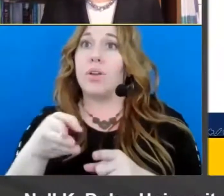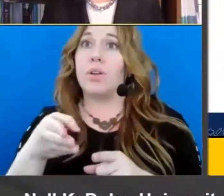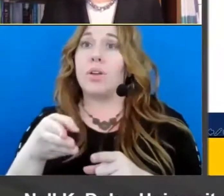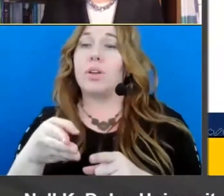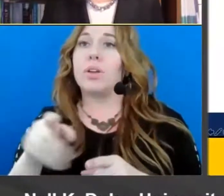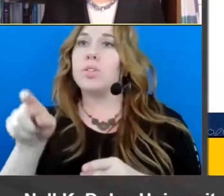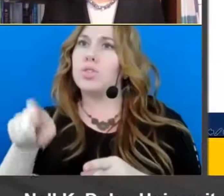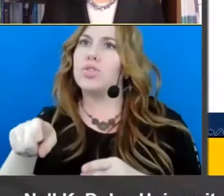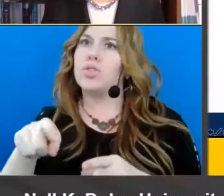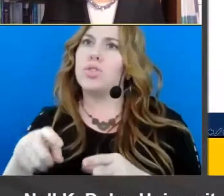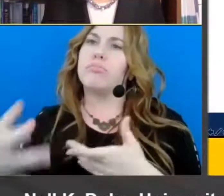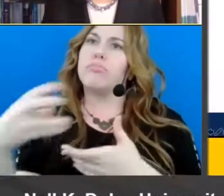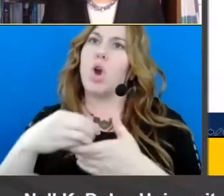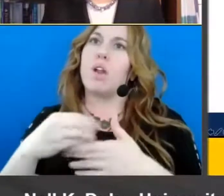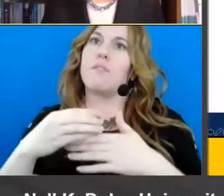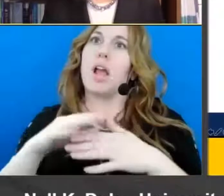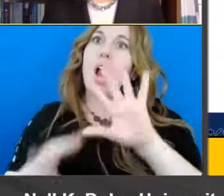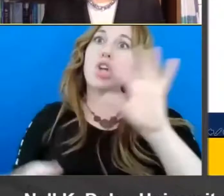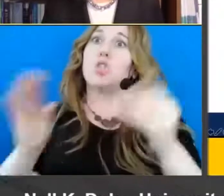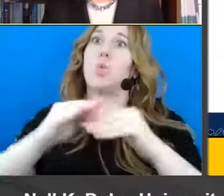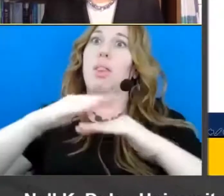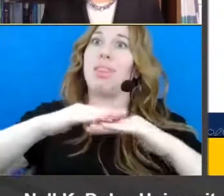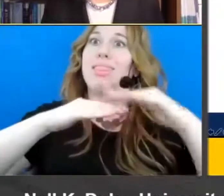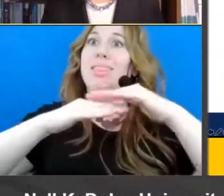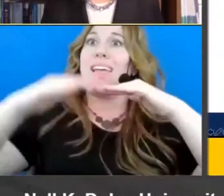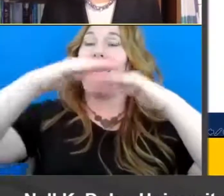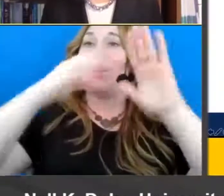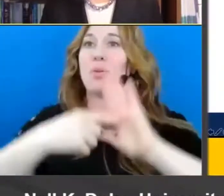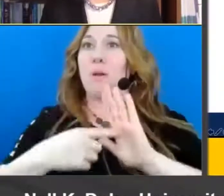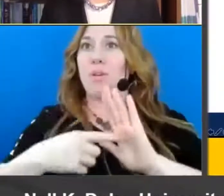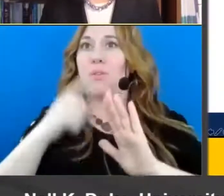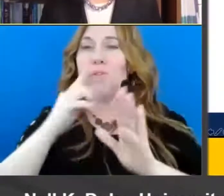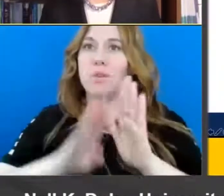be part of our total layered model of um developing reading comprehension